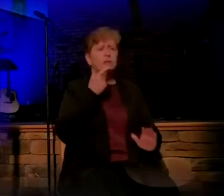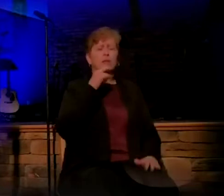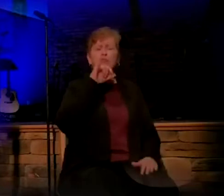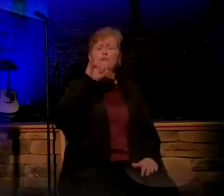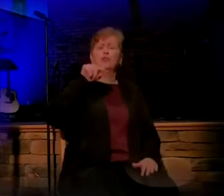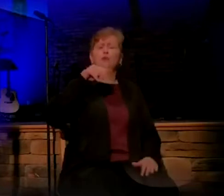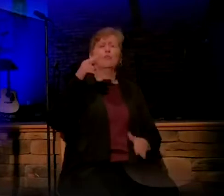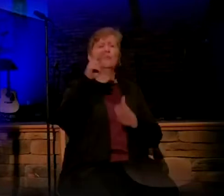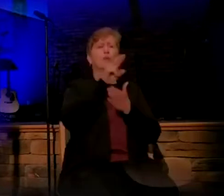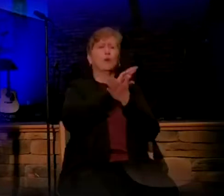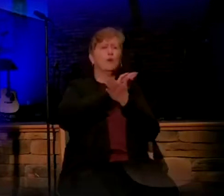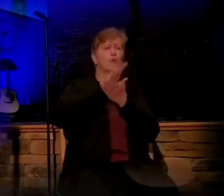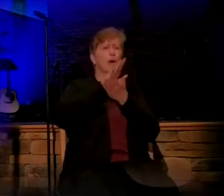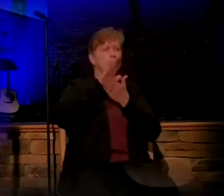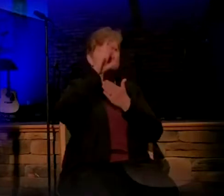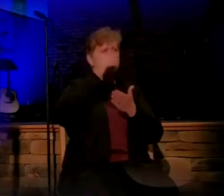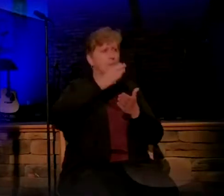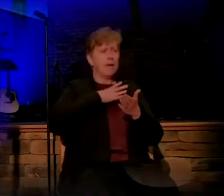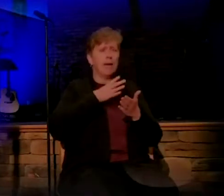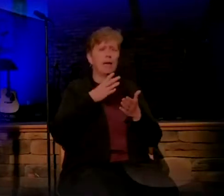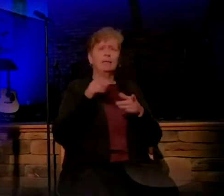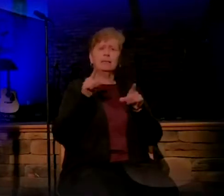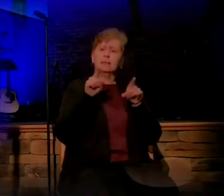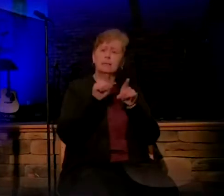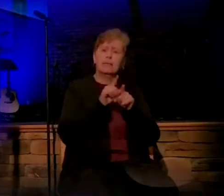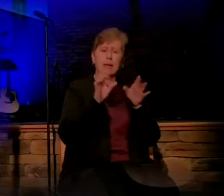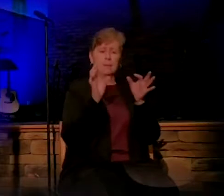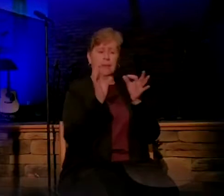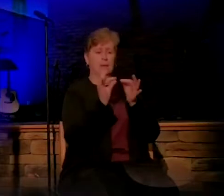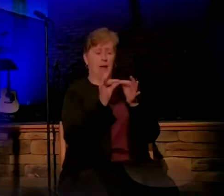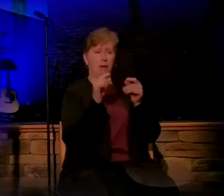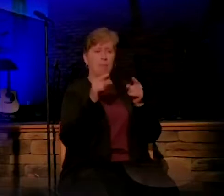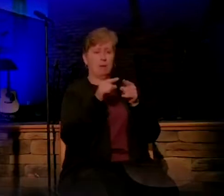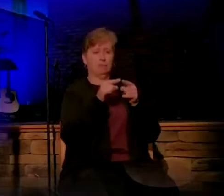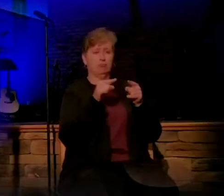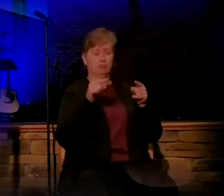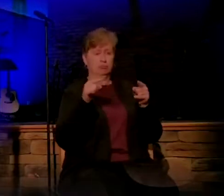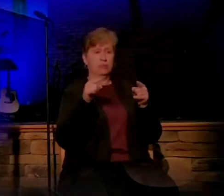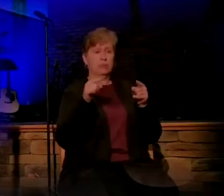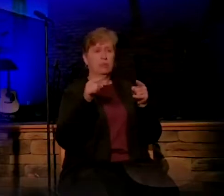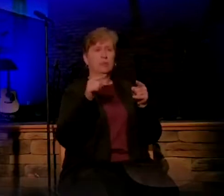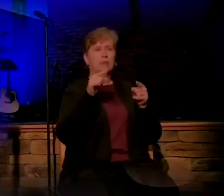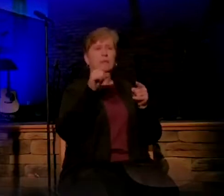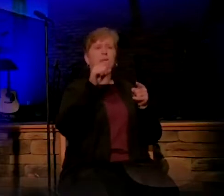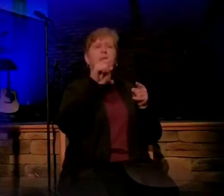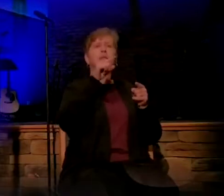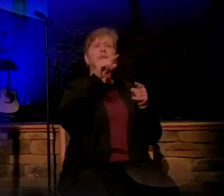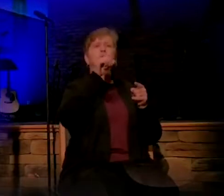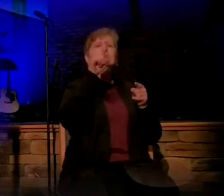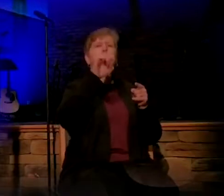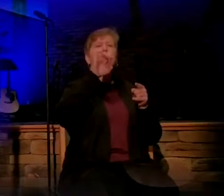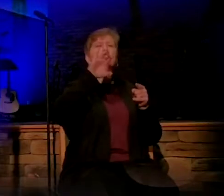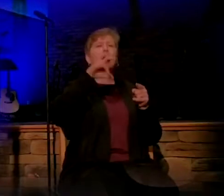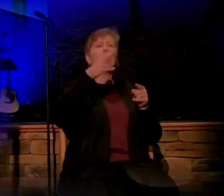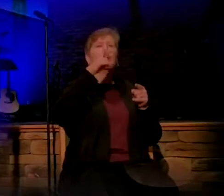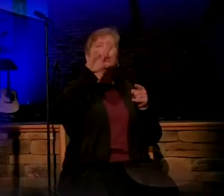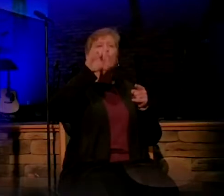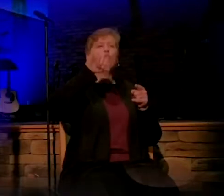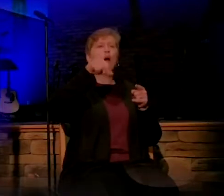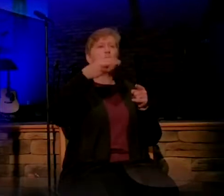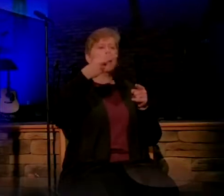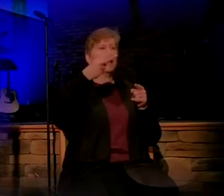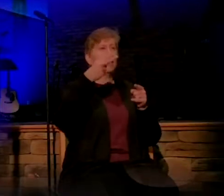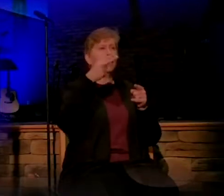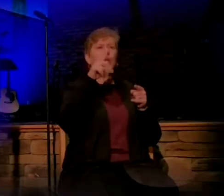man. By the way, it's the same comment that is made of Zechariah and Elizabeth in Luke